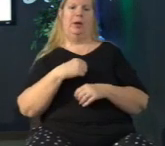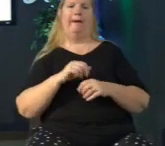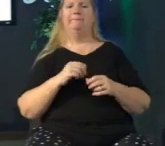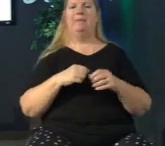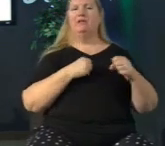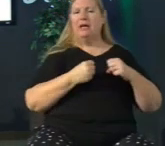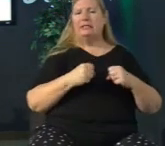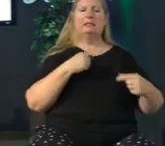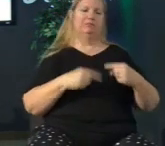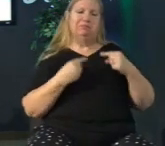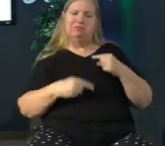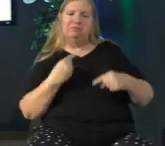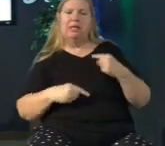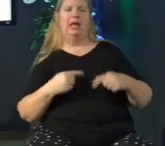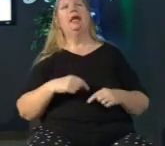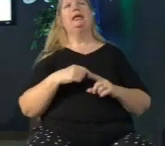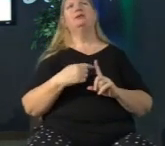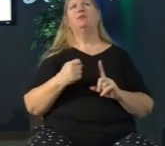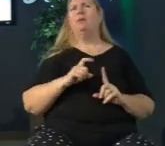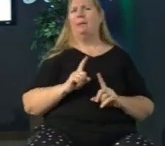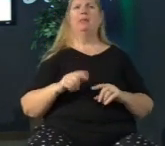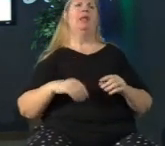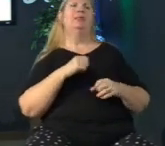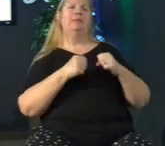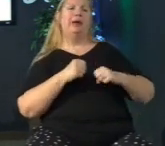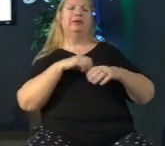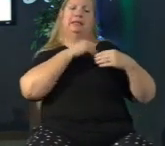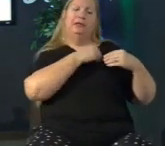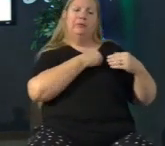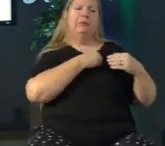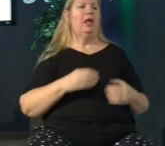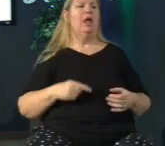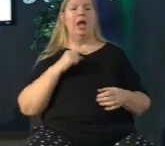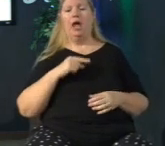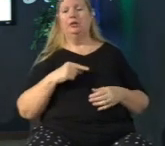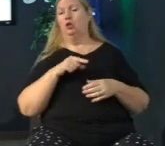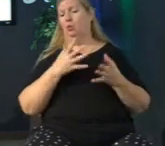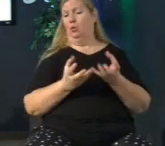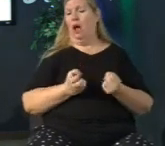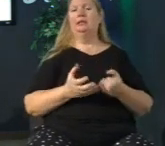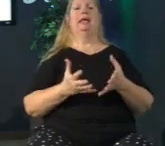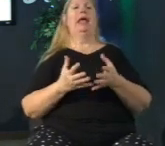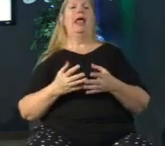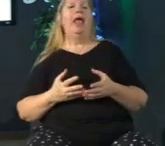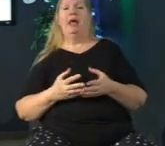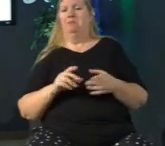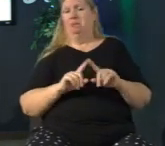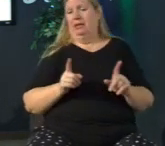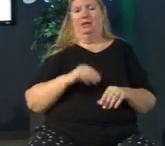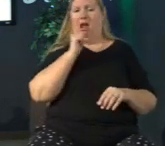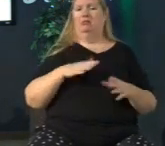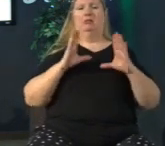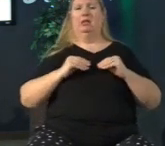from your desires that battle within you you want something but don't get it you kill and covet but you cannot have what you